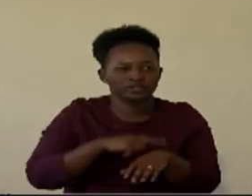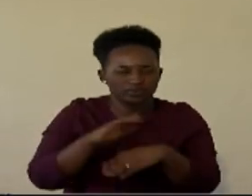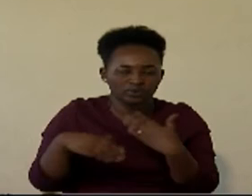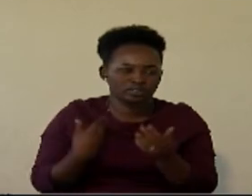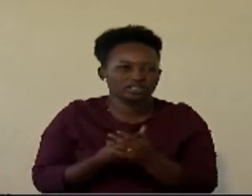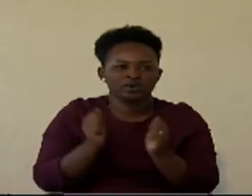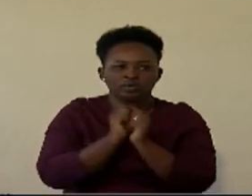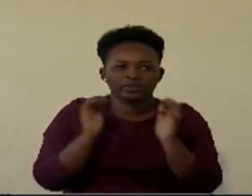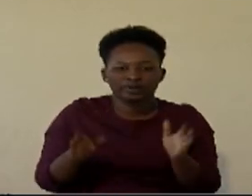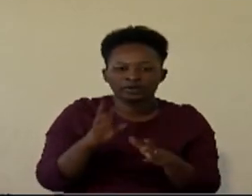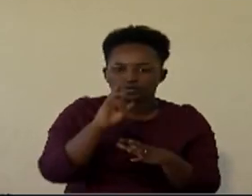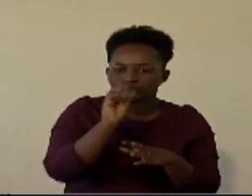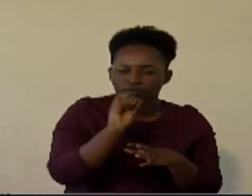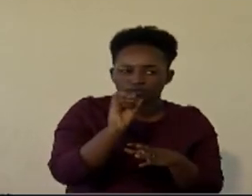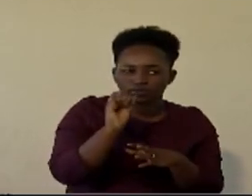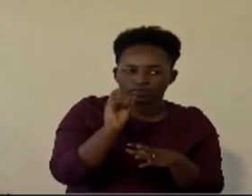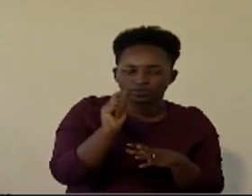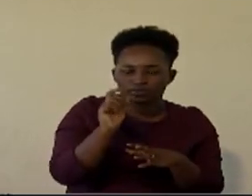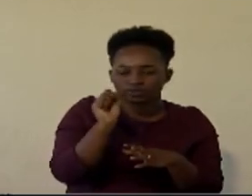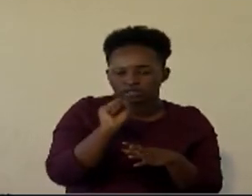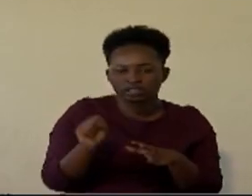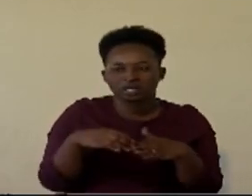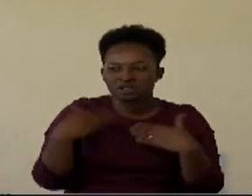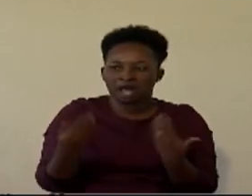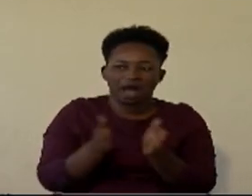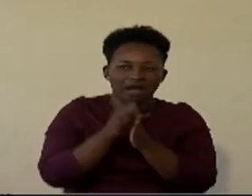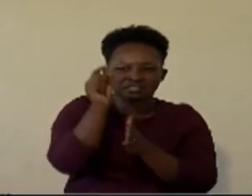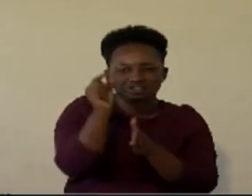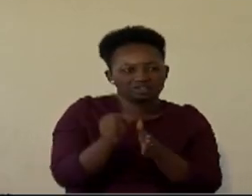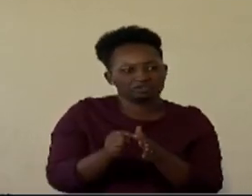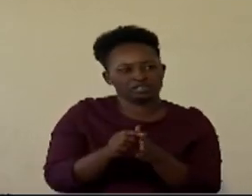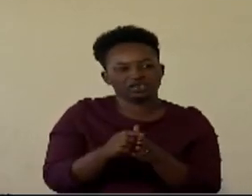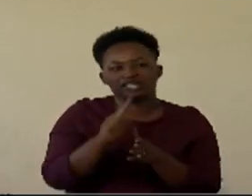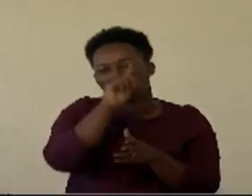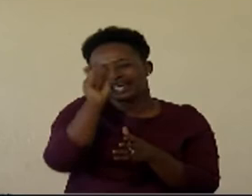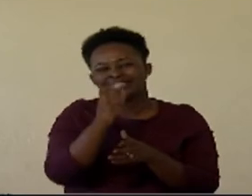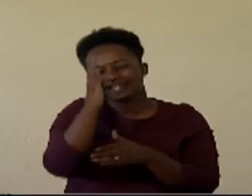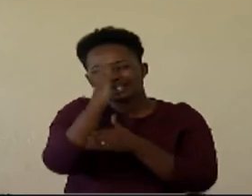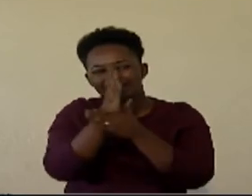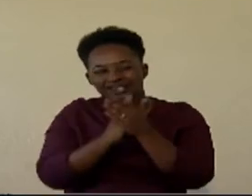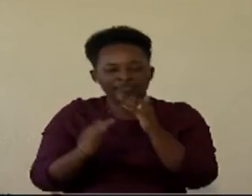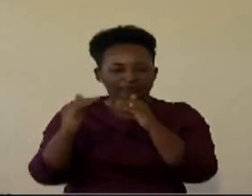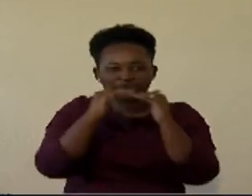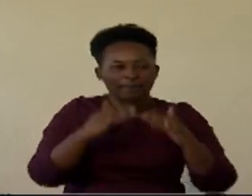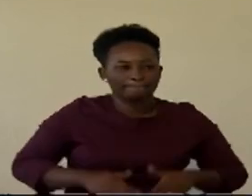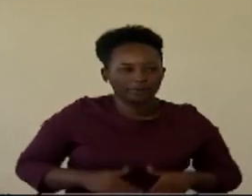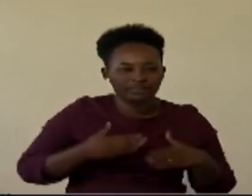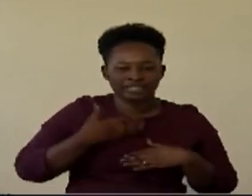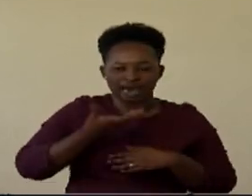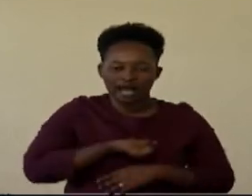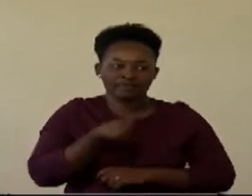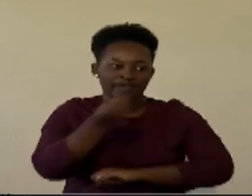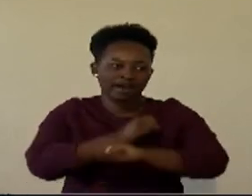roots, tips, or the terminal buds? Are there certain regions of the body that have actively